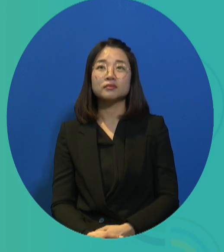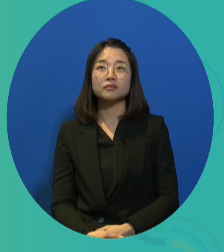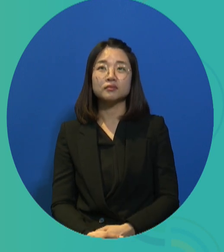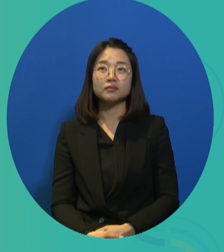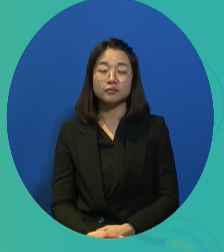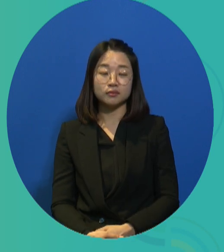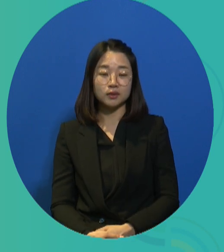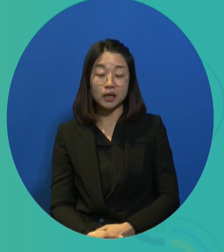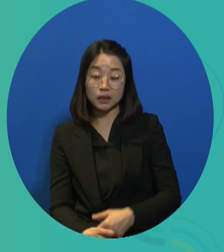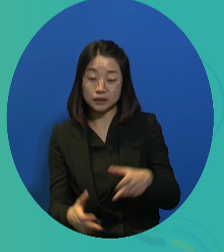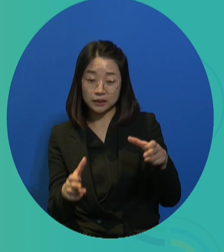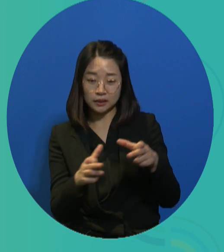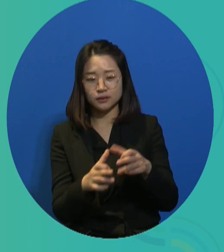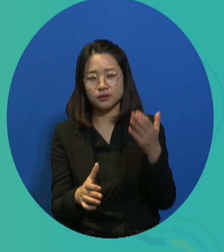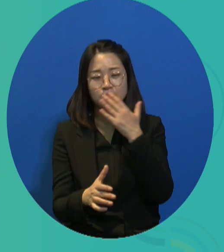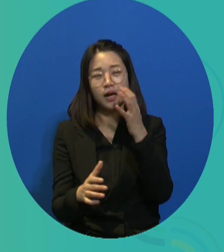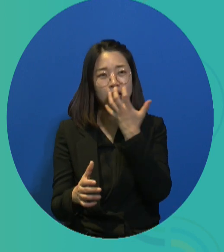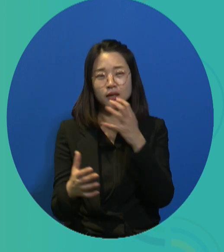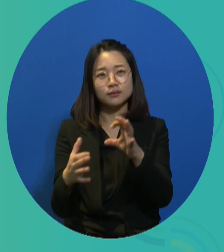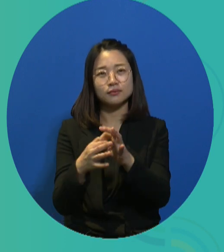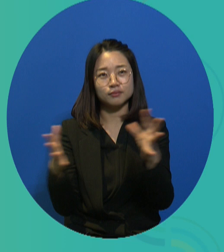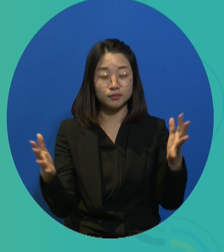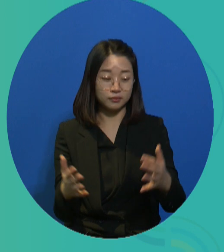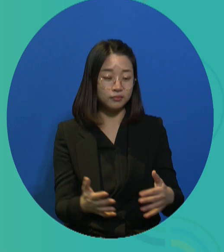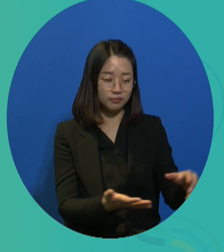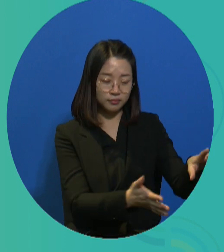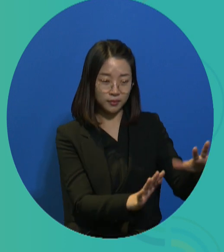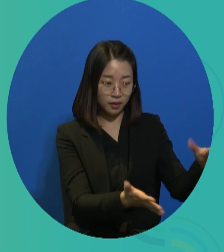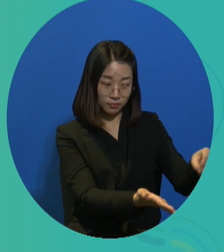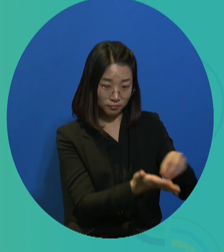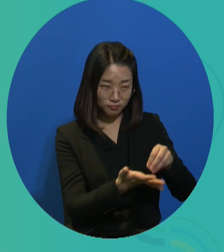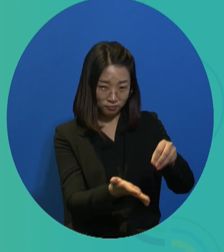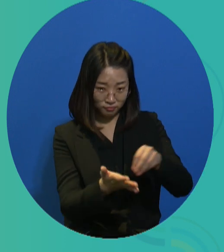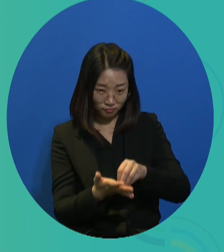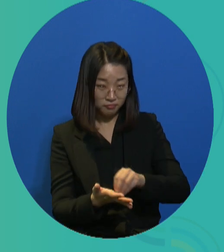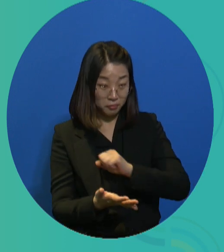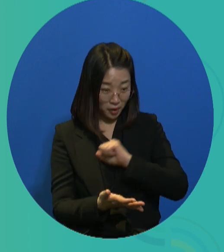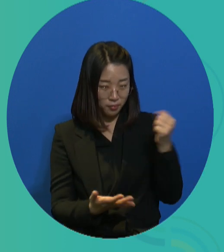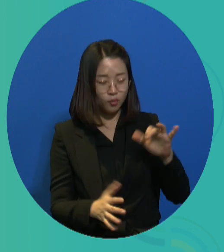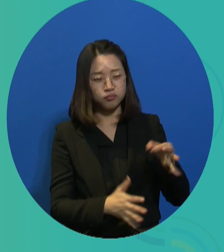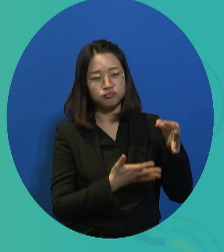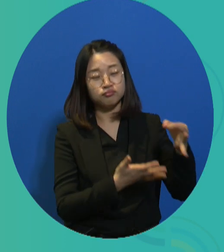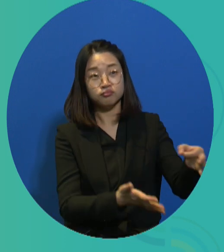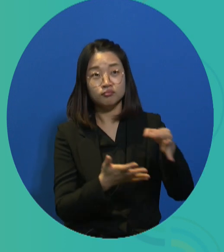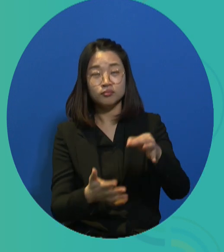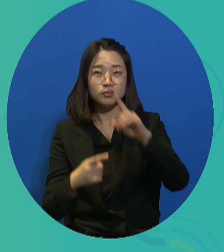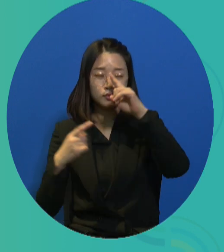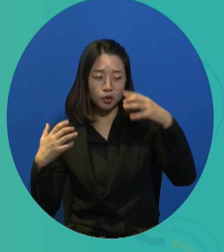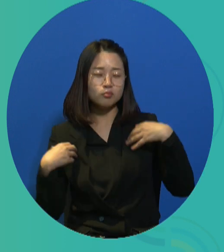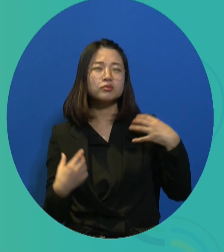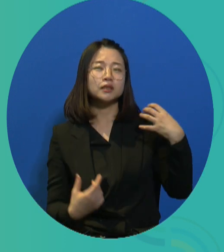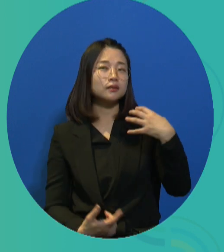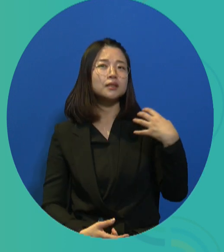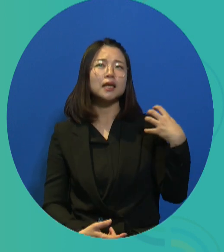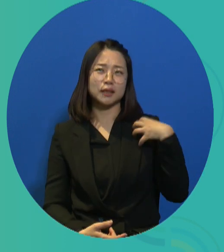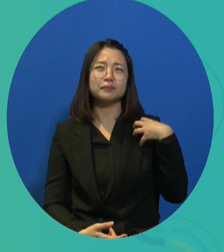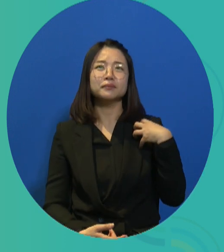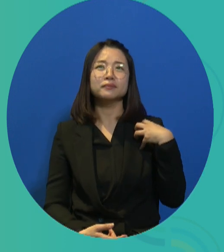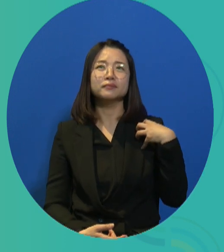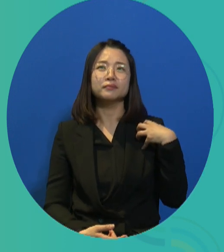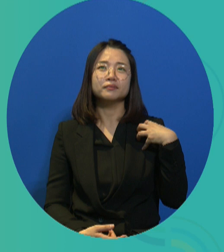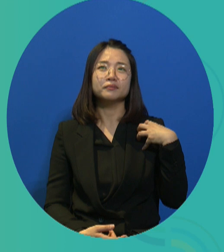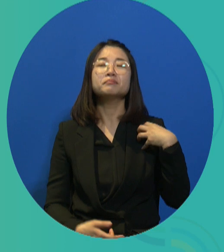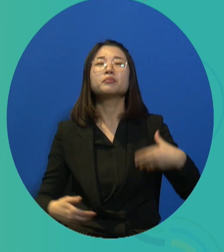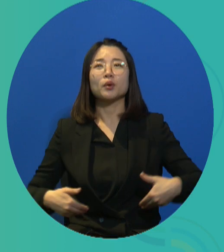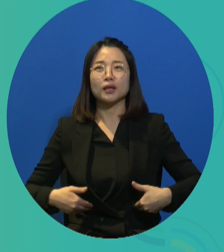a policy for disabled body people, but the first step towards a society where no one will be left behind, a universal design for a